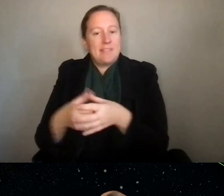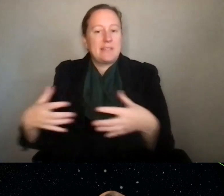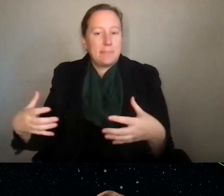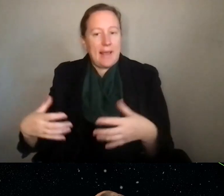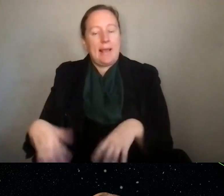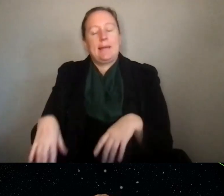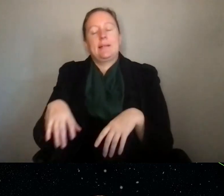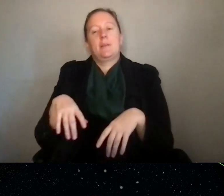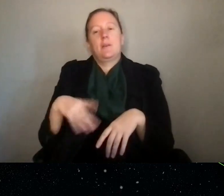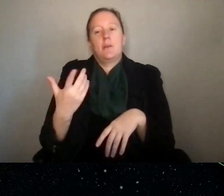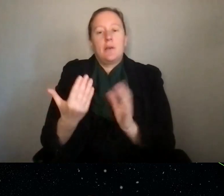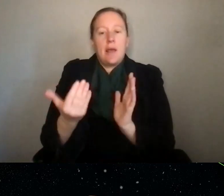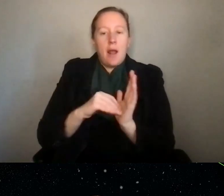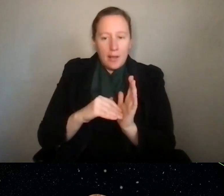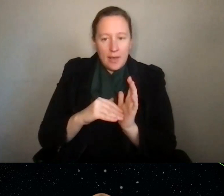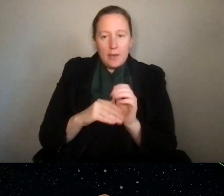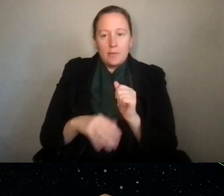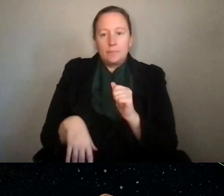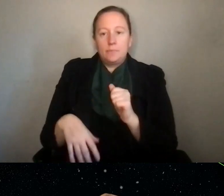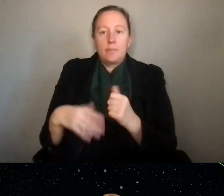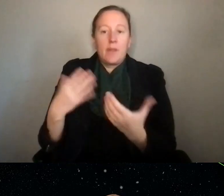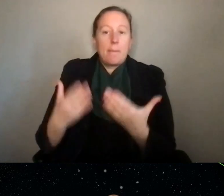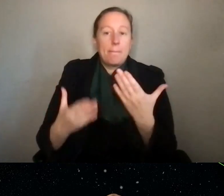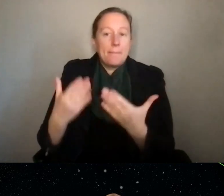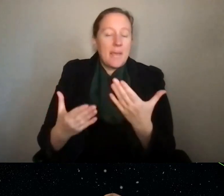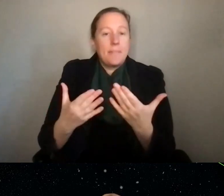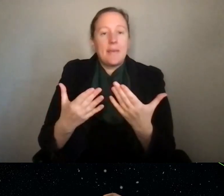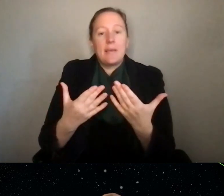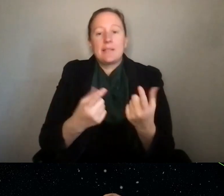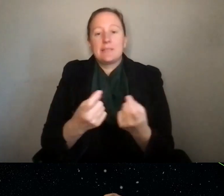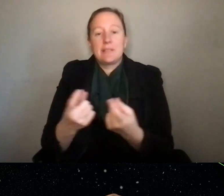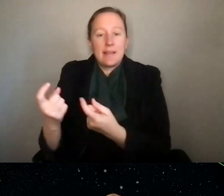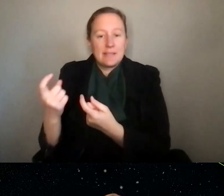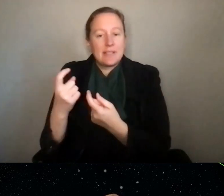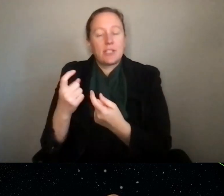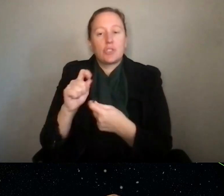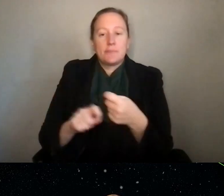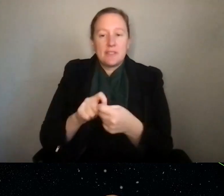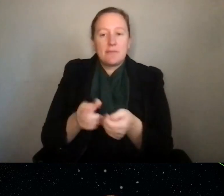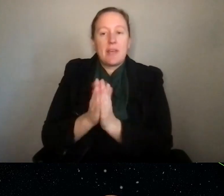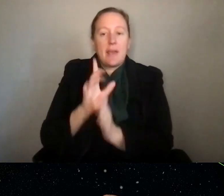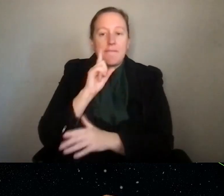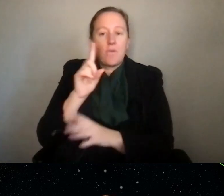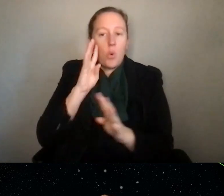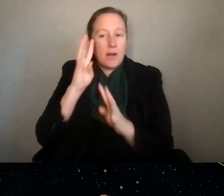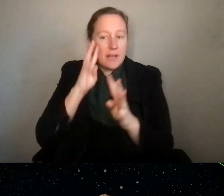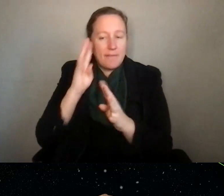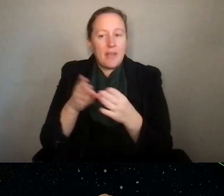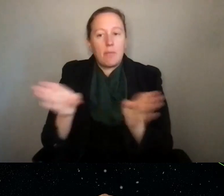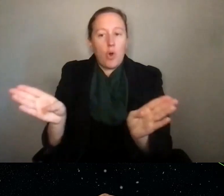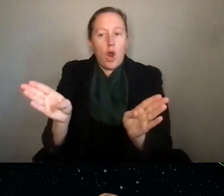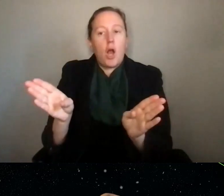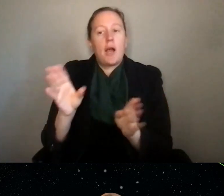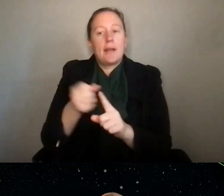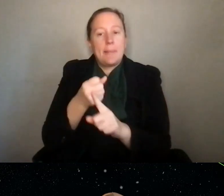So I don't think, again, unless there might be a solicitation that specifically asks for innovative broader impacts in